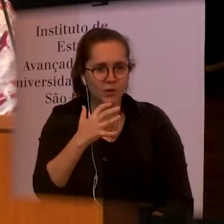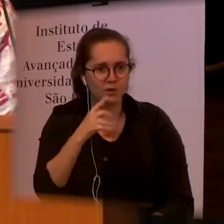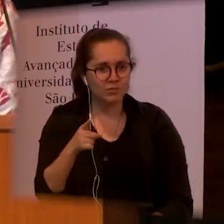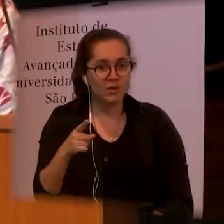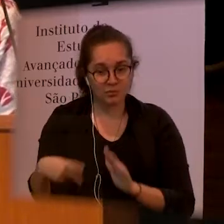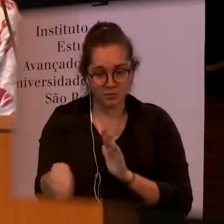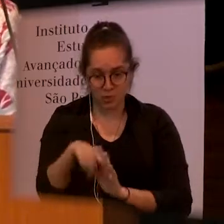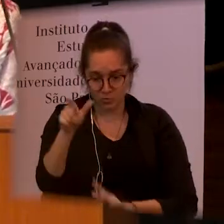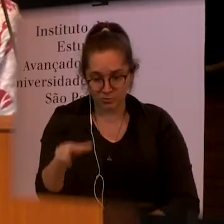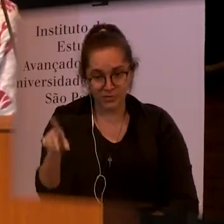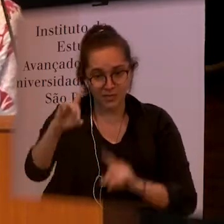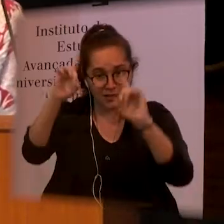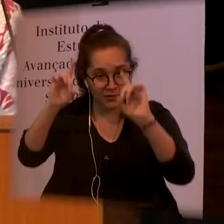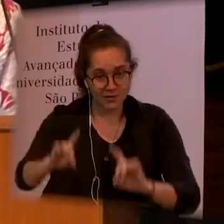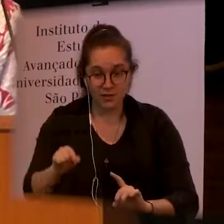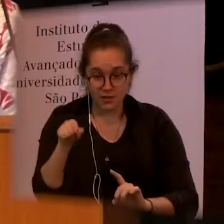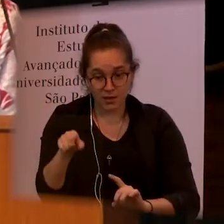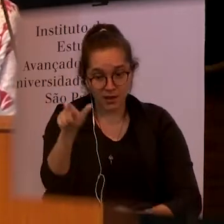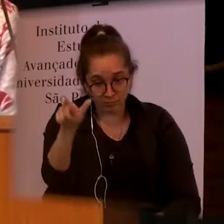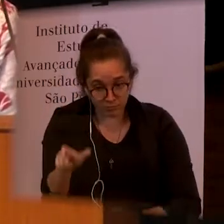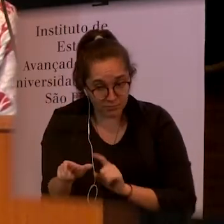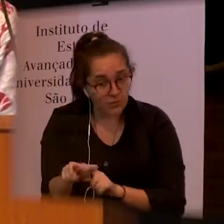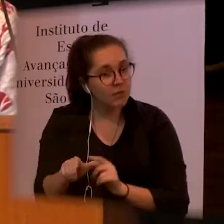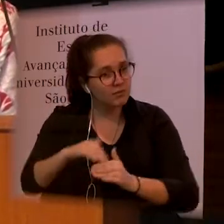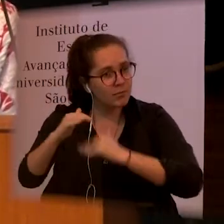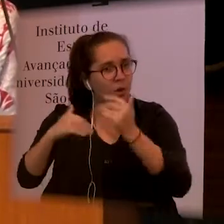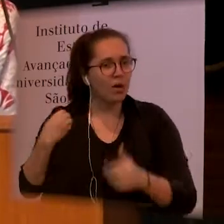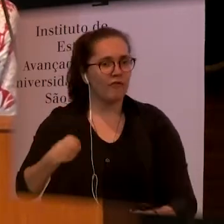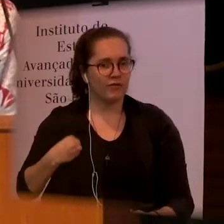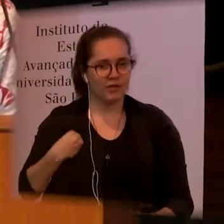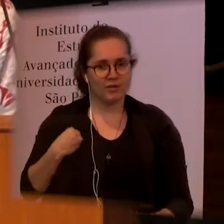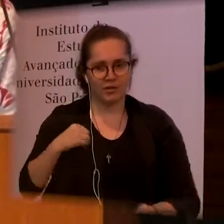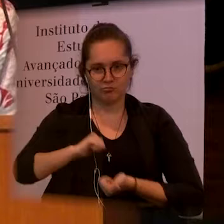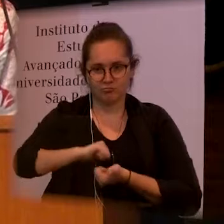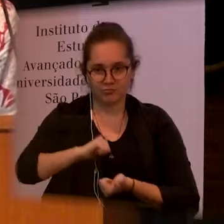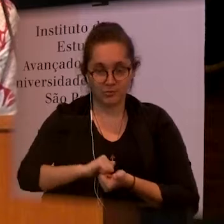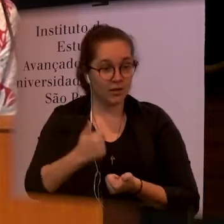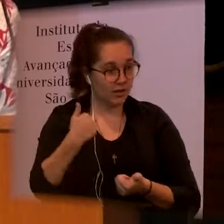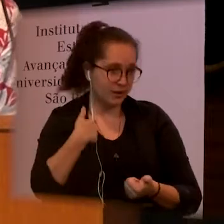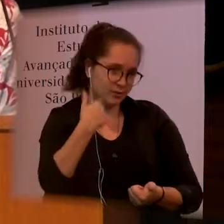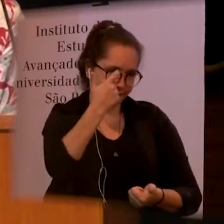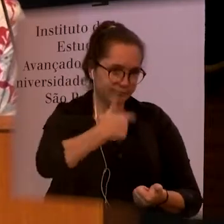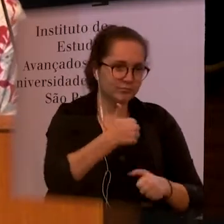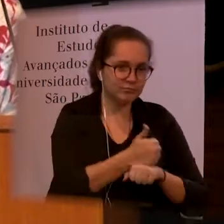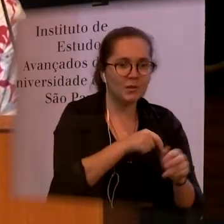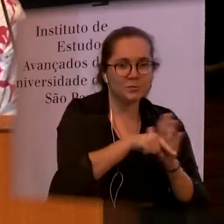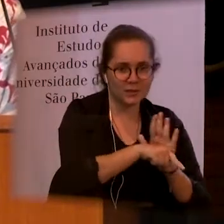disabilities. So, as a research geek, that's the thing that I found the most exciting in this area.